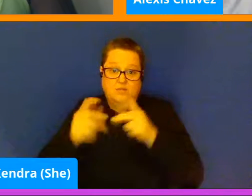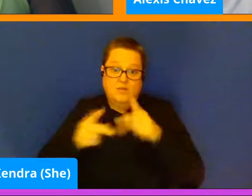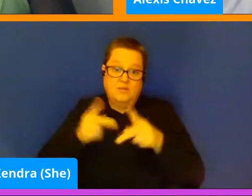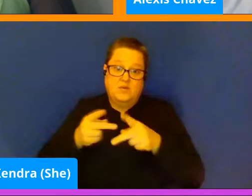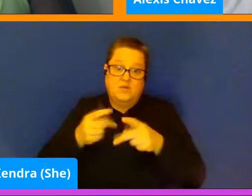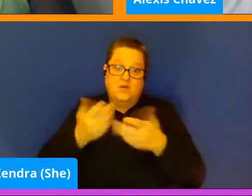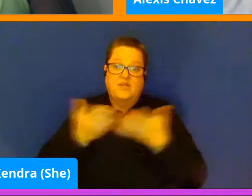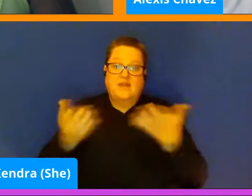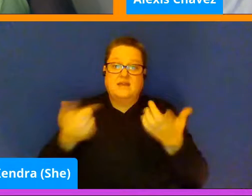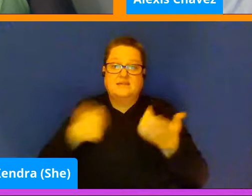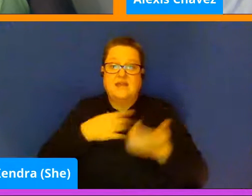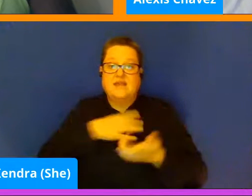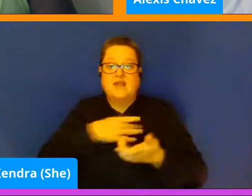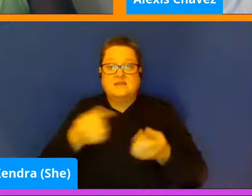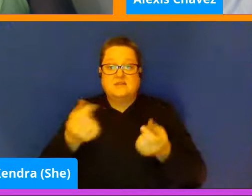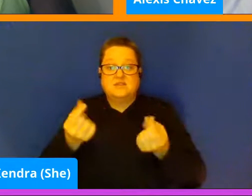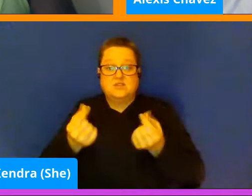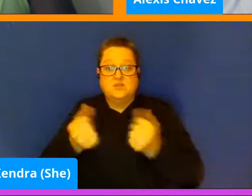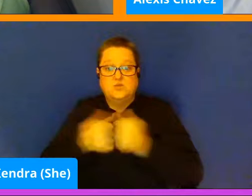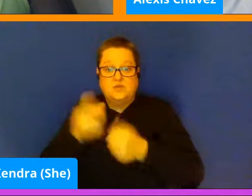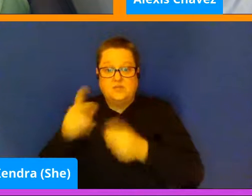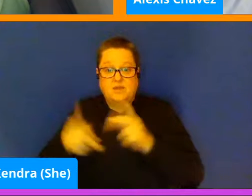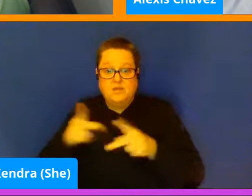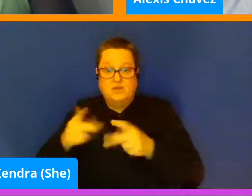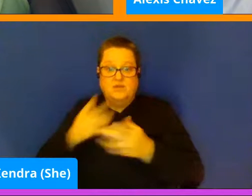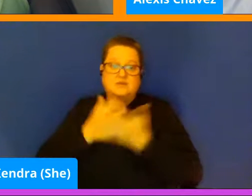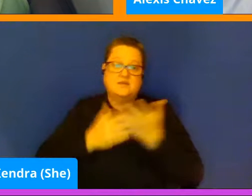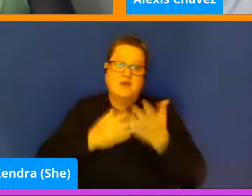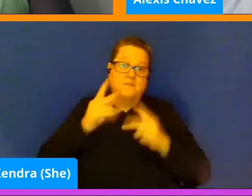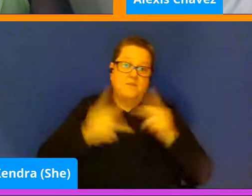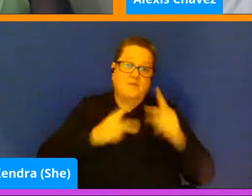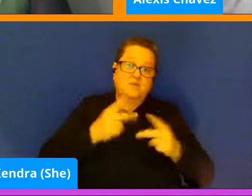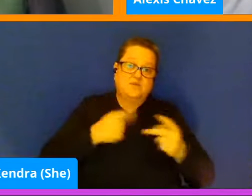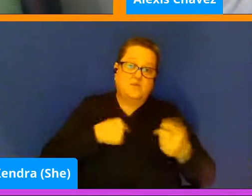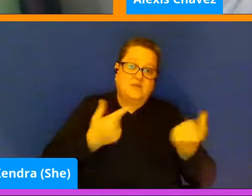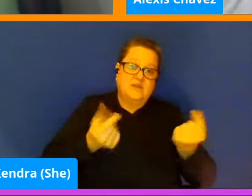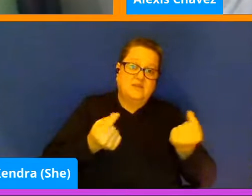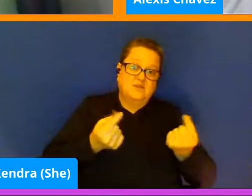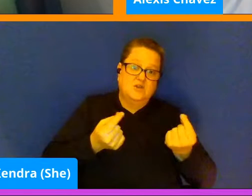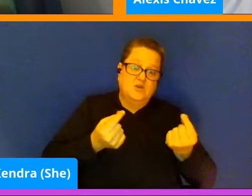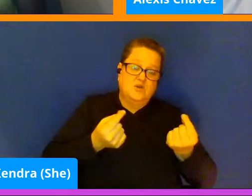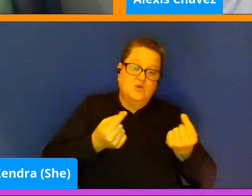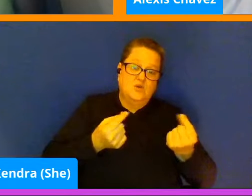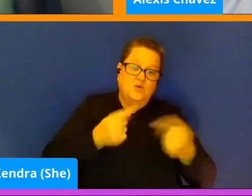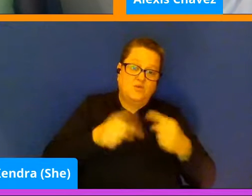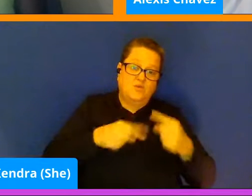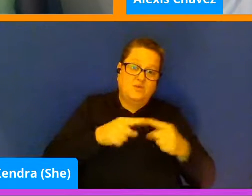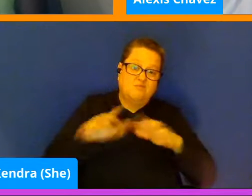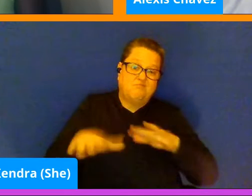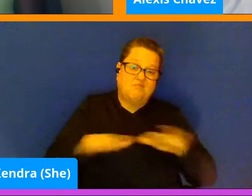the activities. For some people, it's what they do when they're spending their own time.